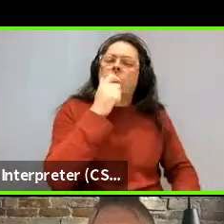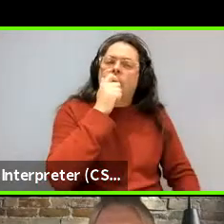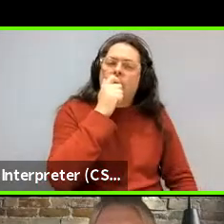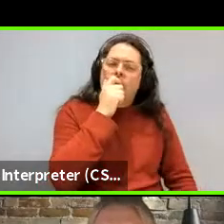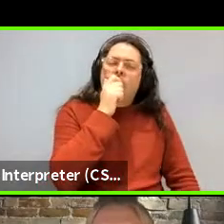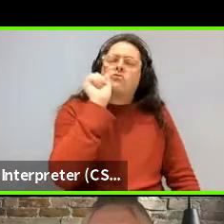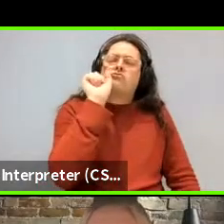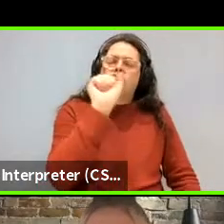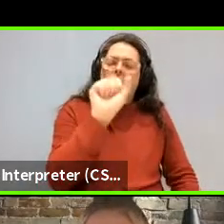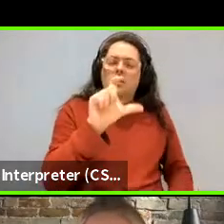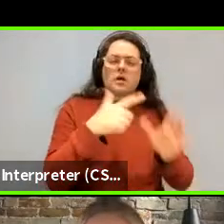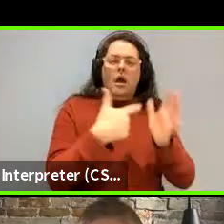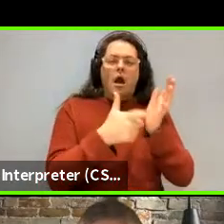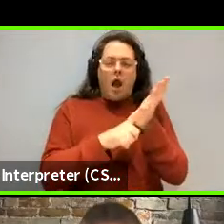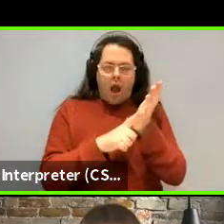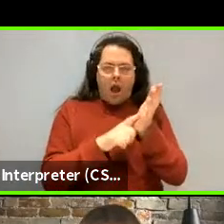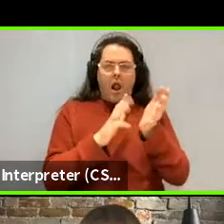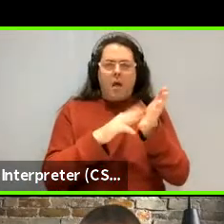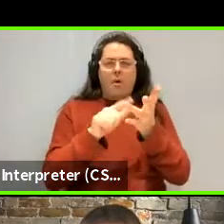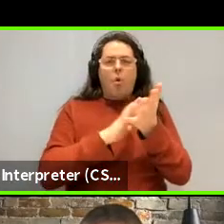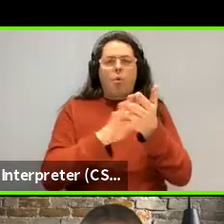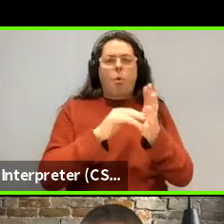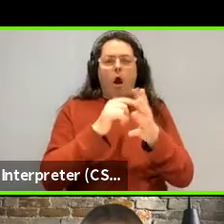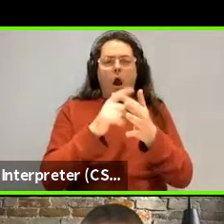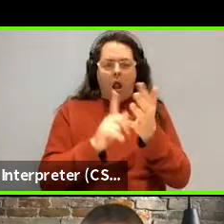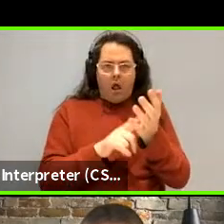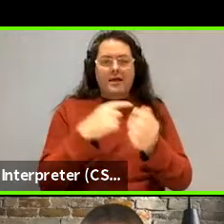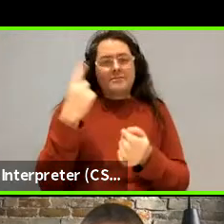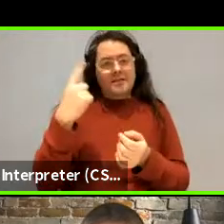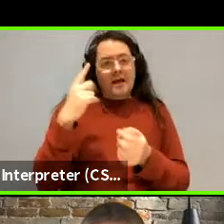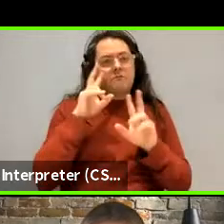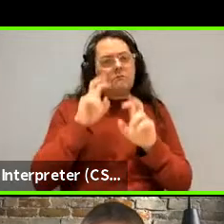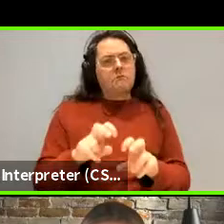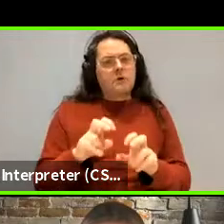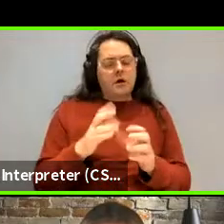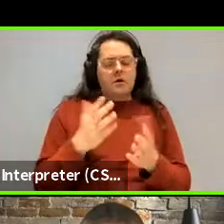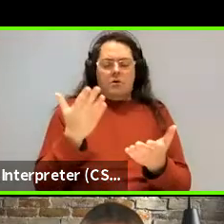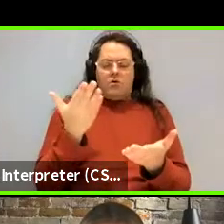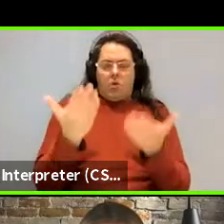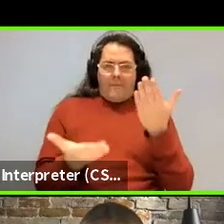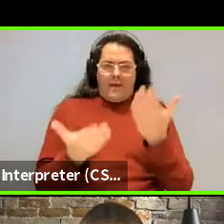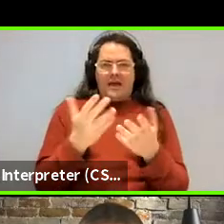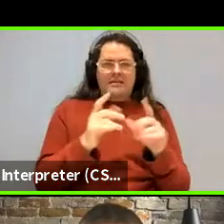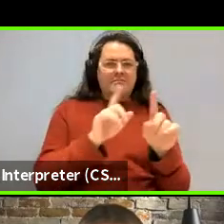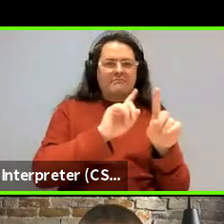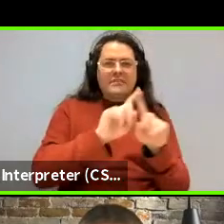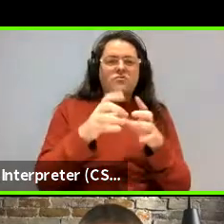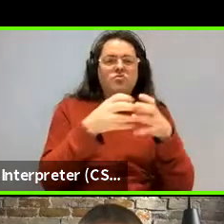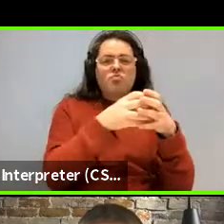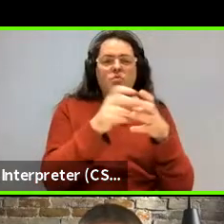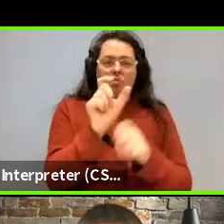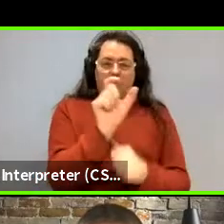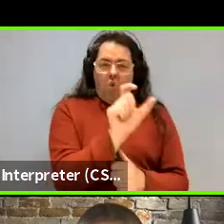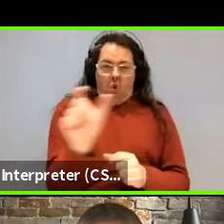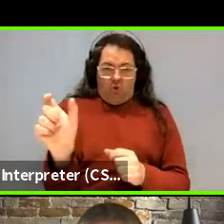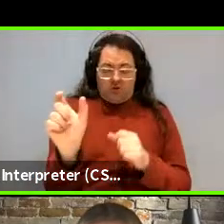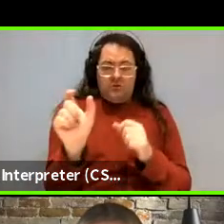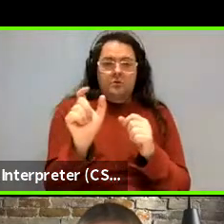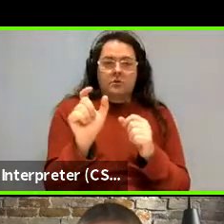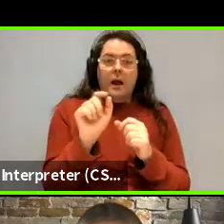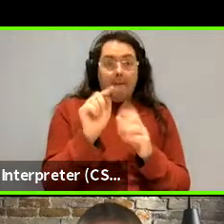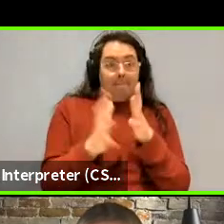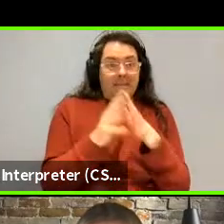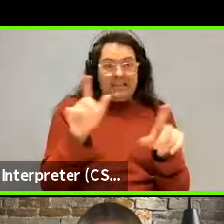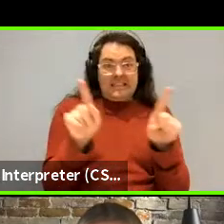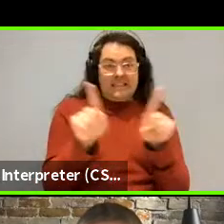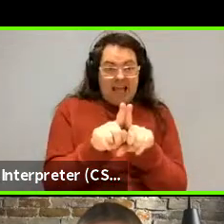Kyle. So it's Kyle Mahowal, Mahowal did this experiment where you look at these differences in a bunch of words, which differ in their, it mean the same